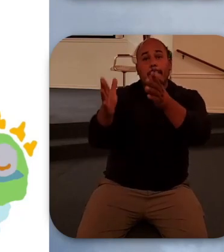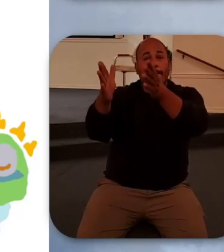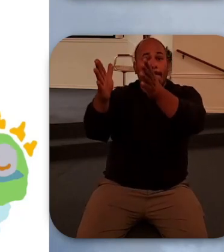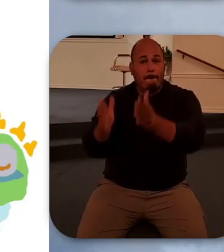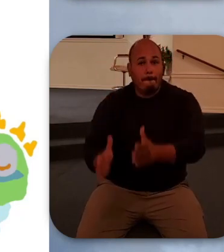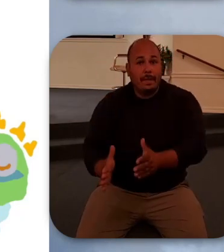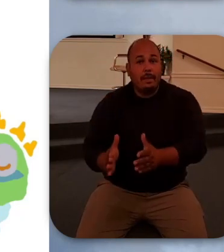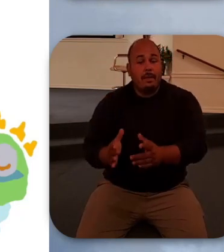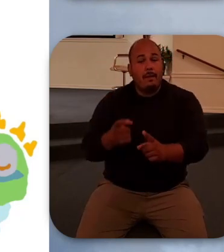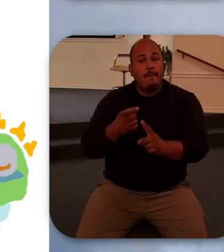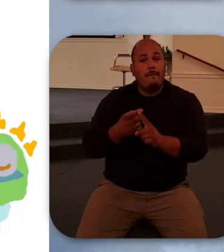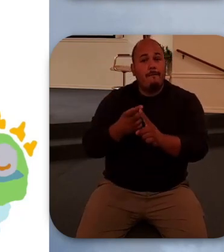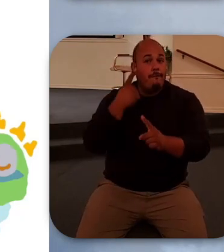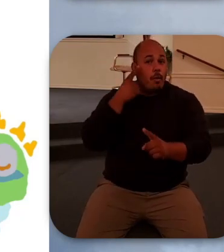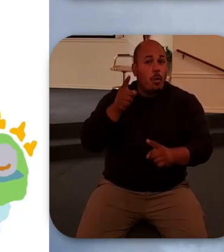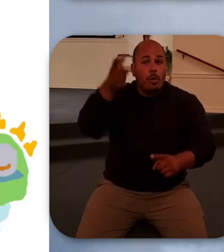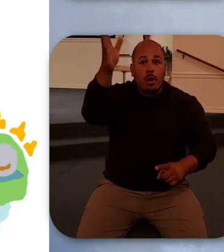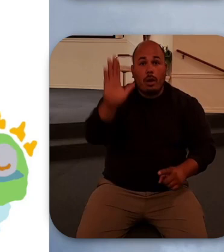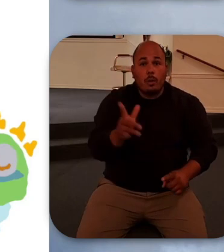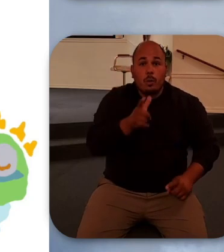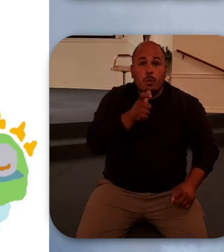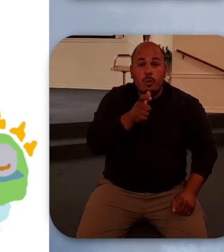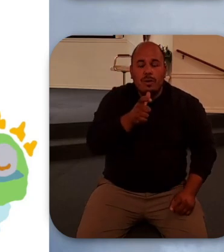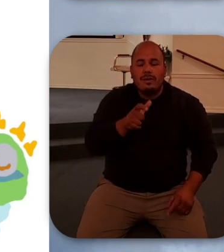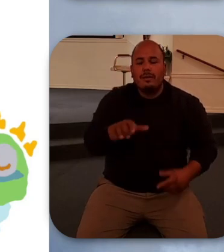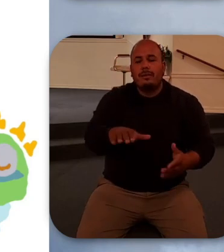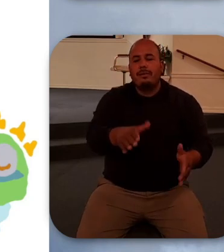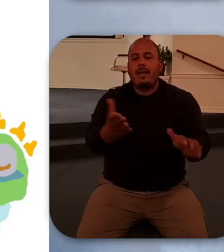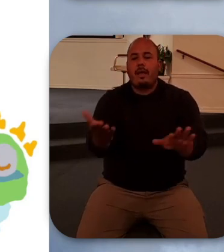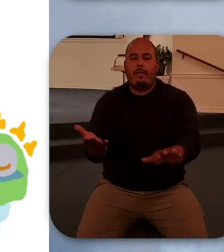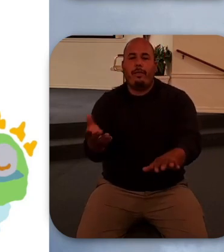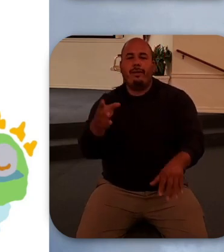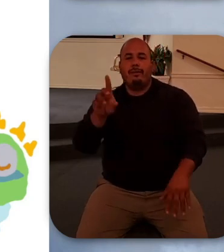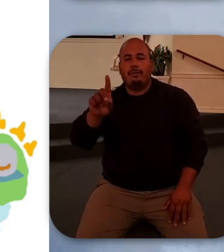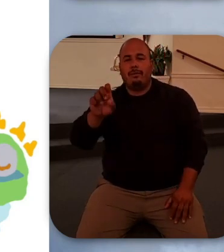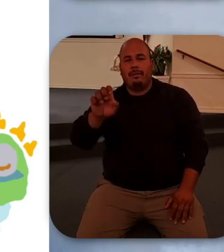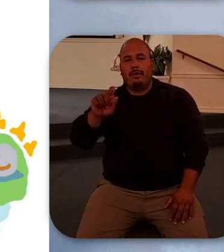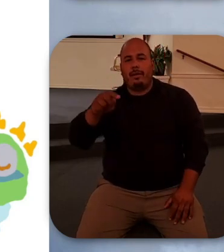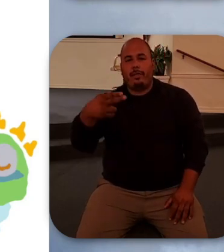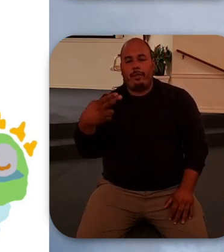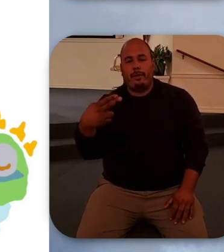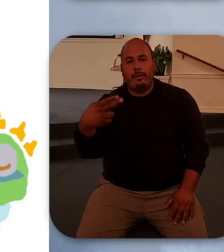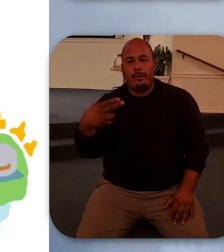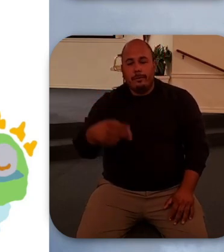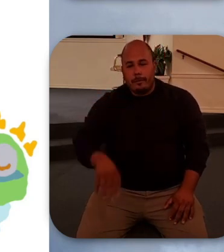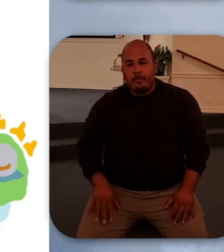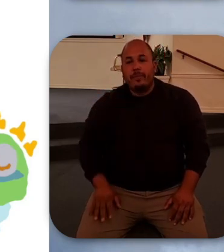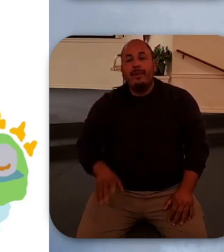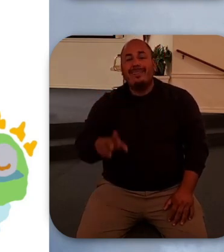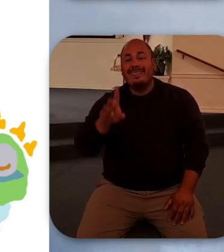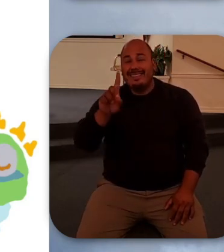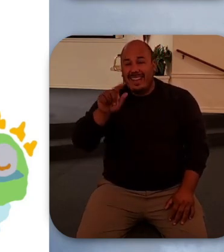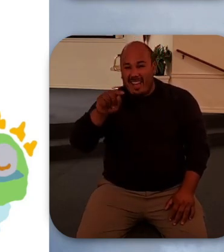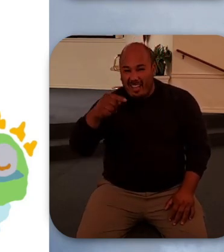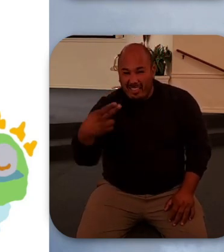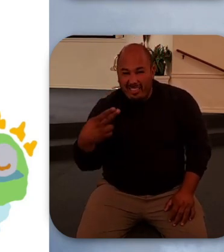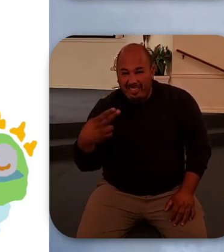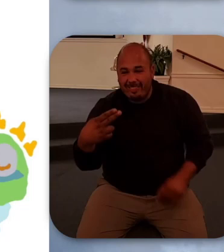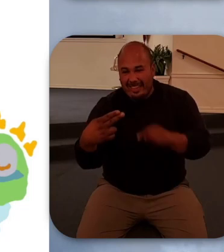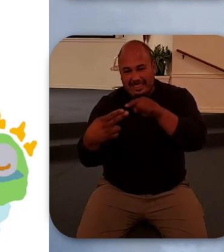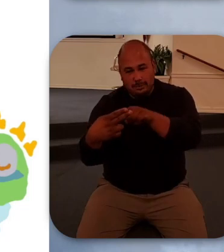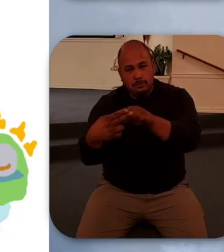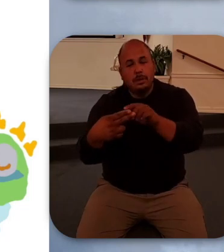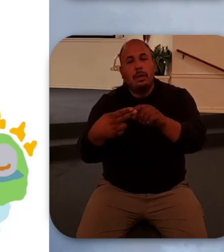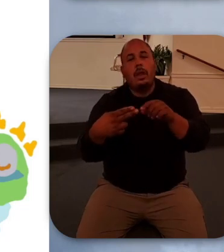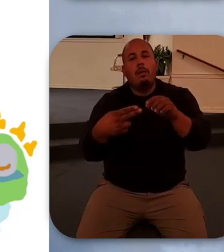is death and revelation 20 verse 14 pictures death itself as being